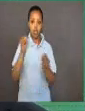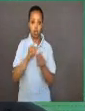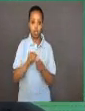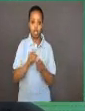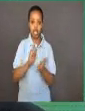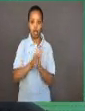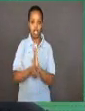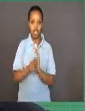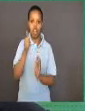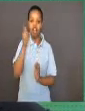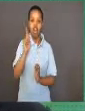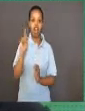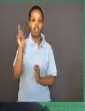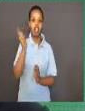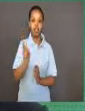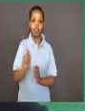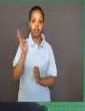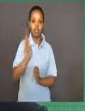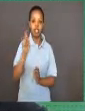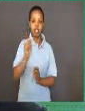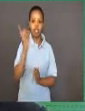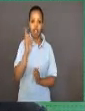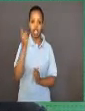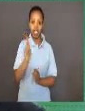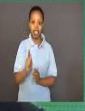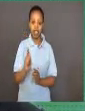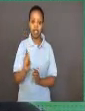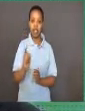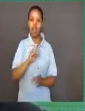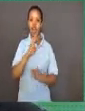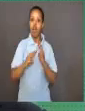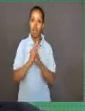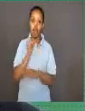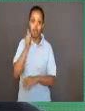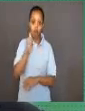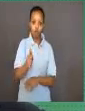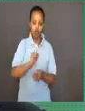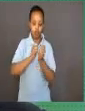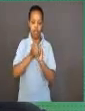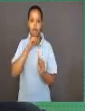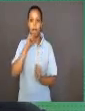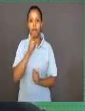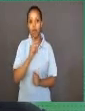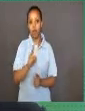like Albert Einstein thought that the world was unchanging.